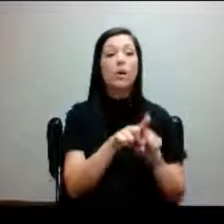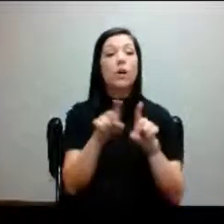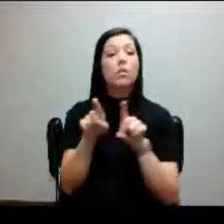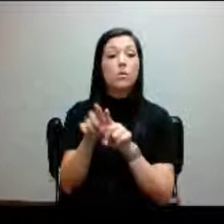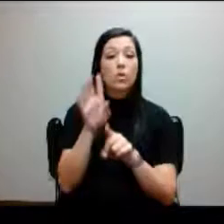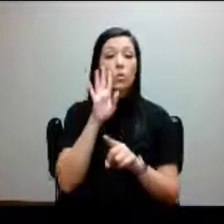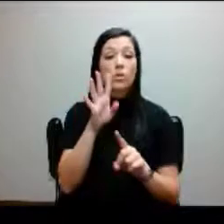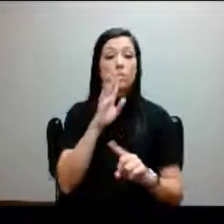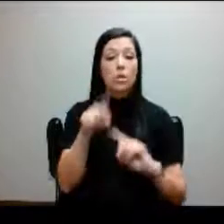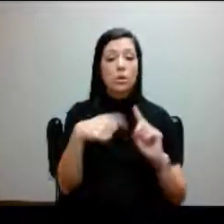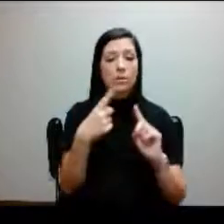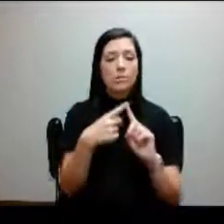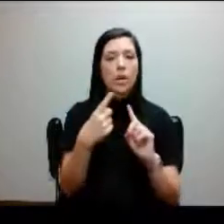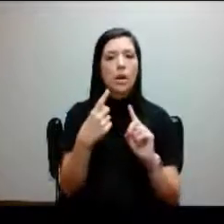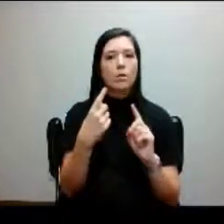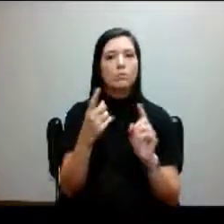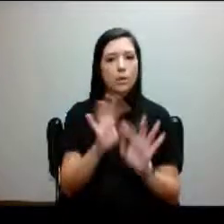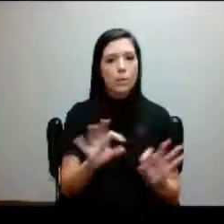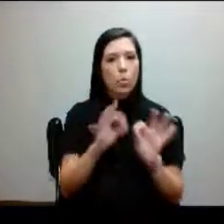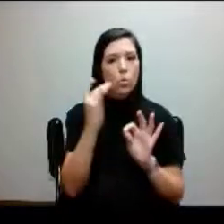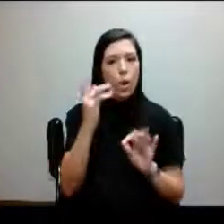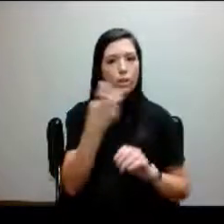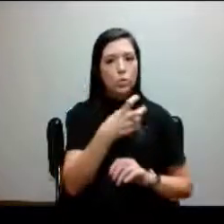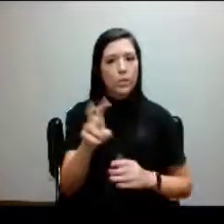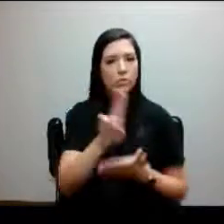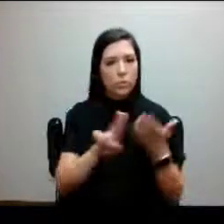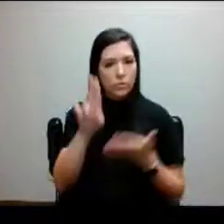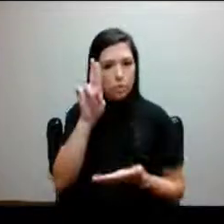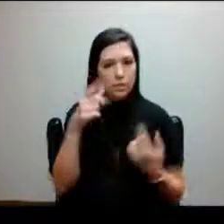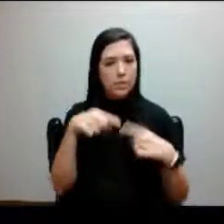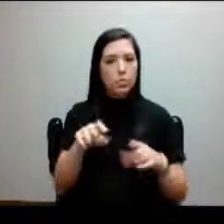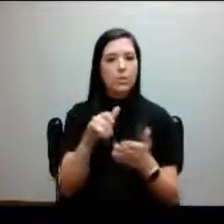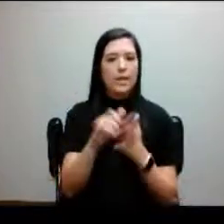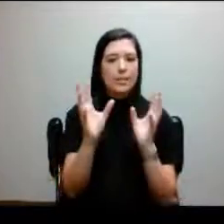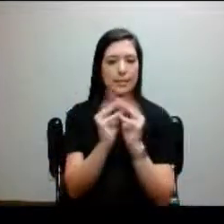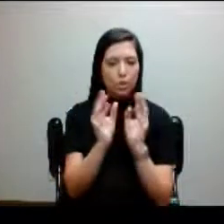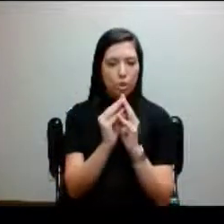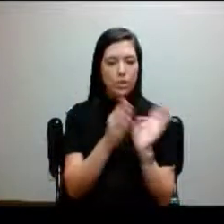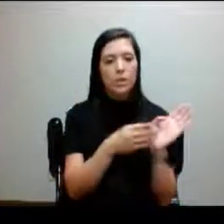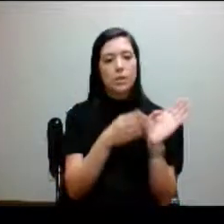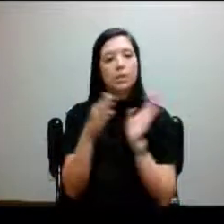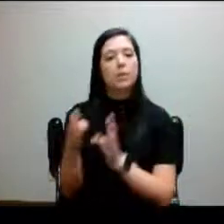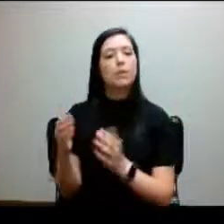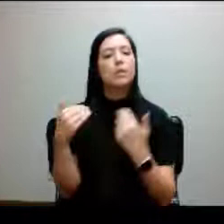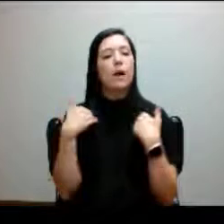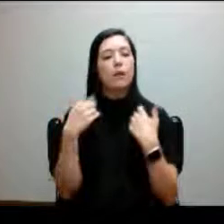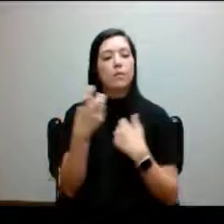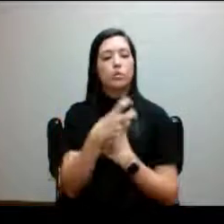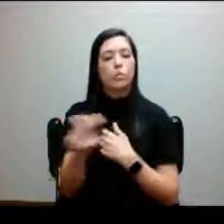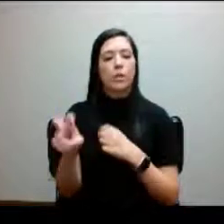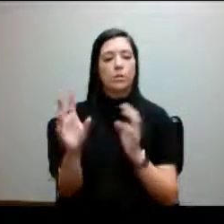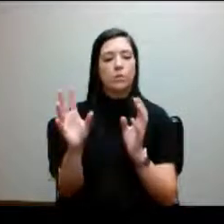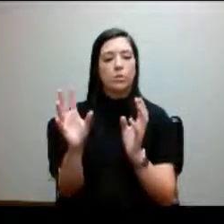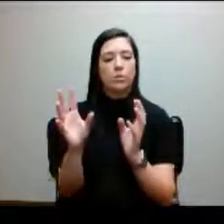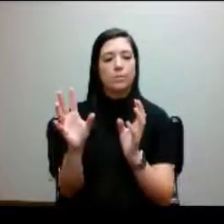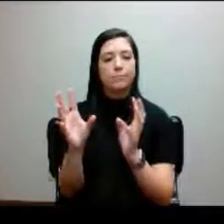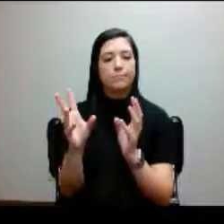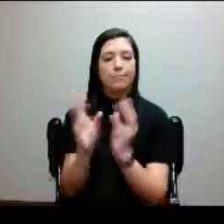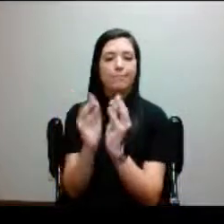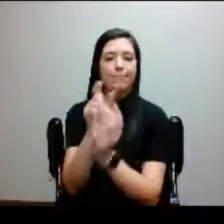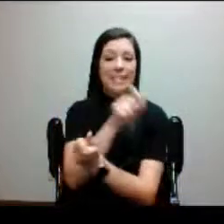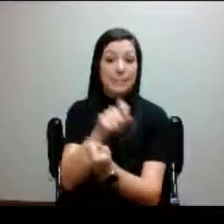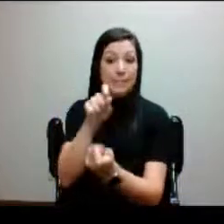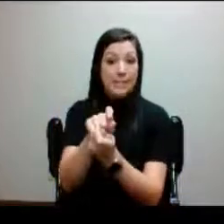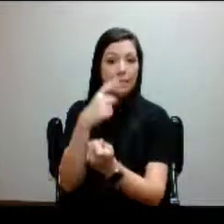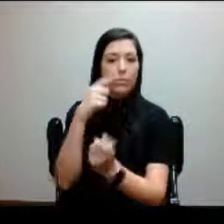essentials about transferring to a university in that session. They'll also have a transfer session specifically for those that are transferring